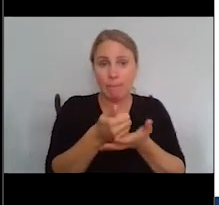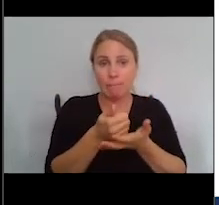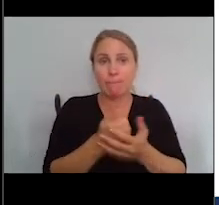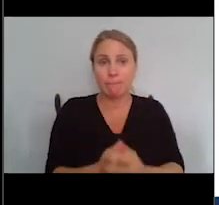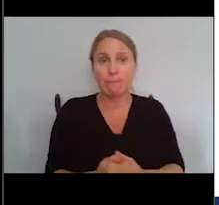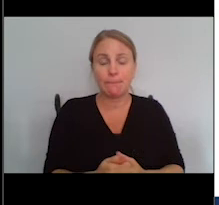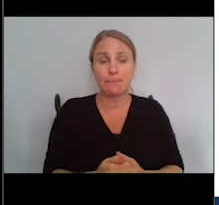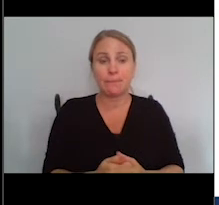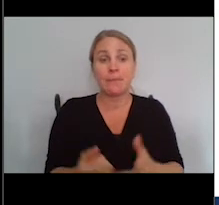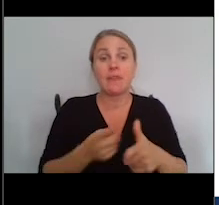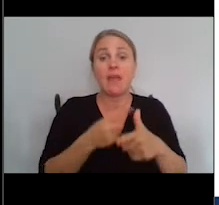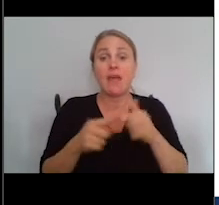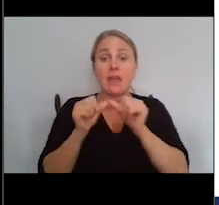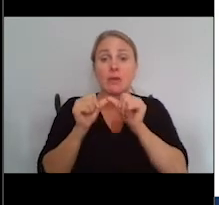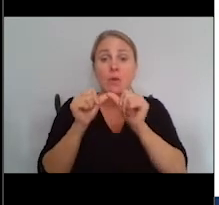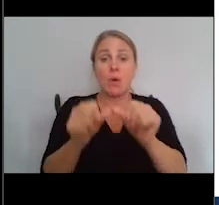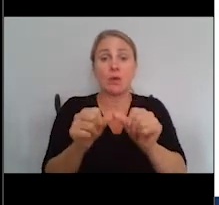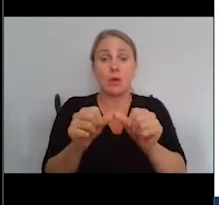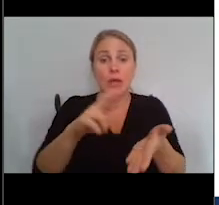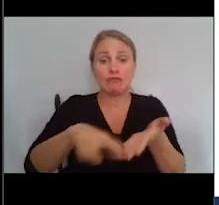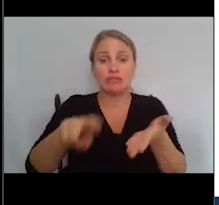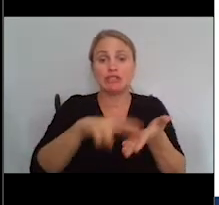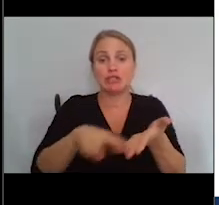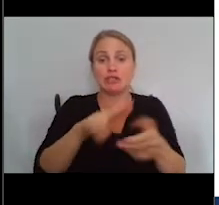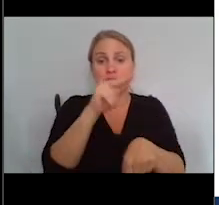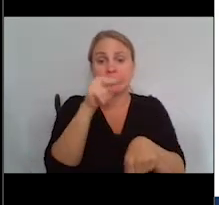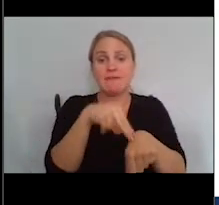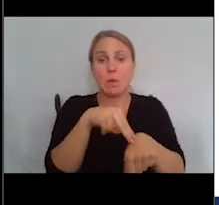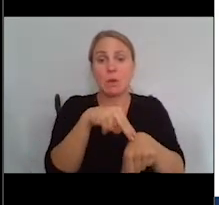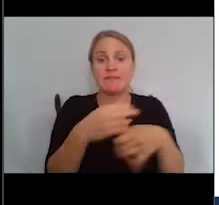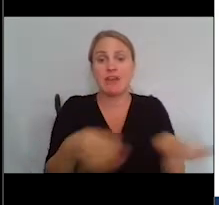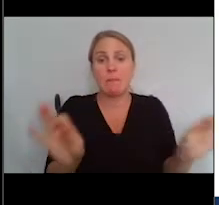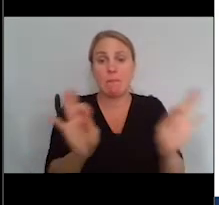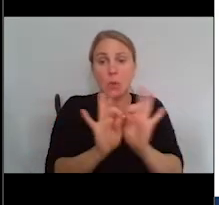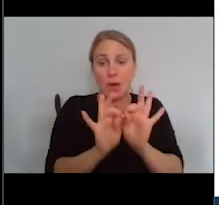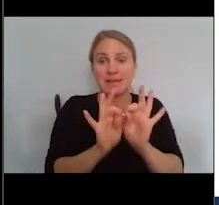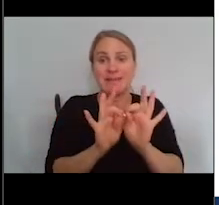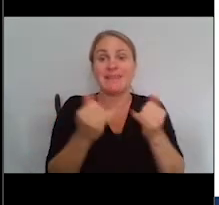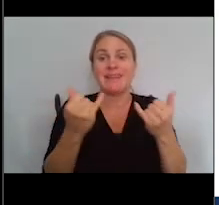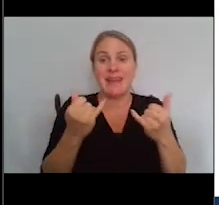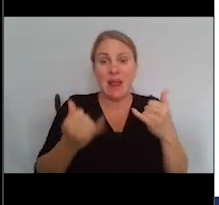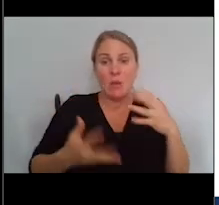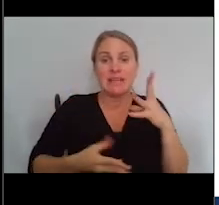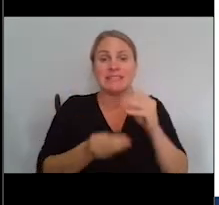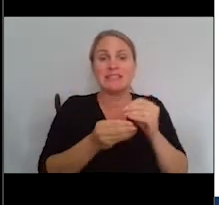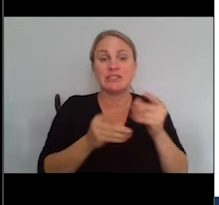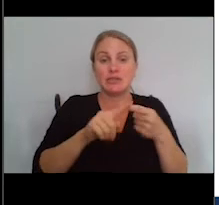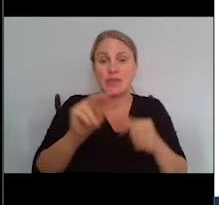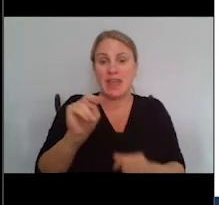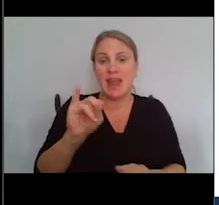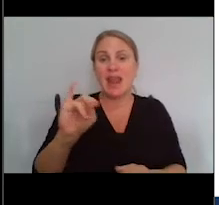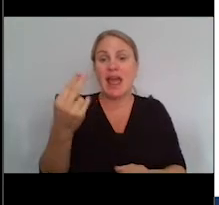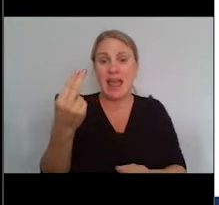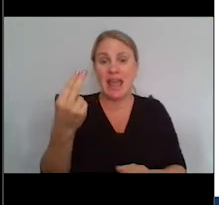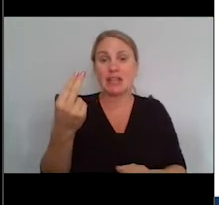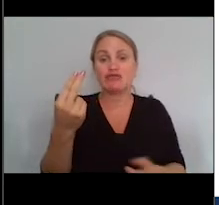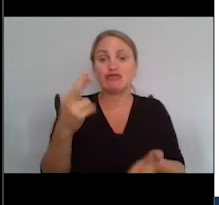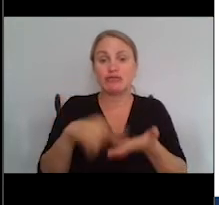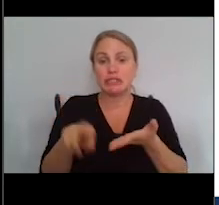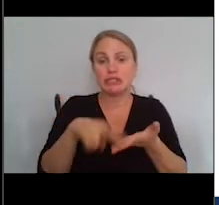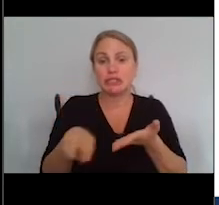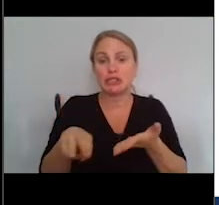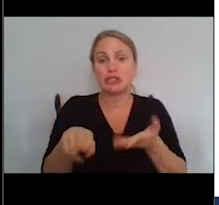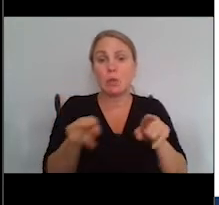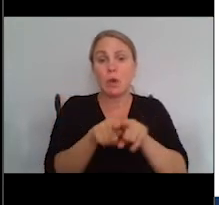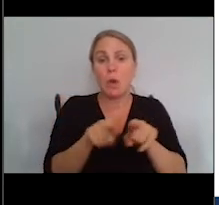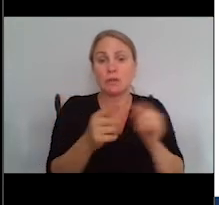And then ongoing research and education is, of course, very important. Now, in addition to the NIH type of research, we also wanted to